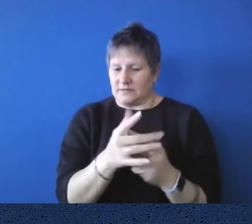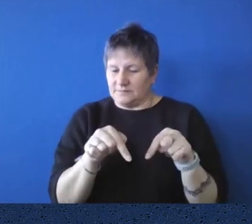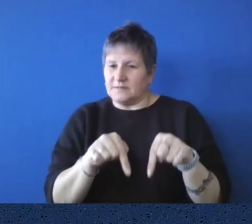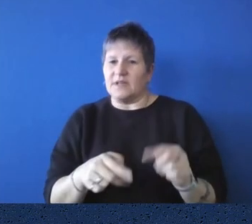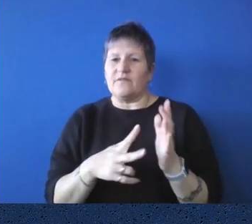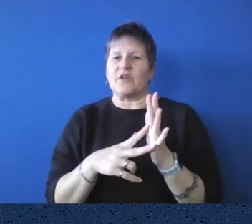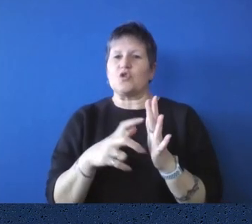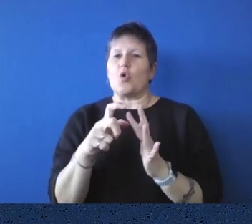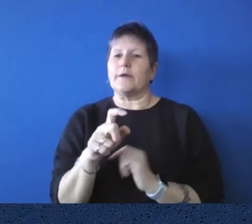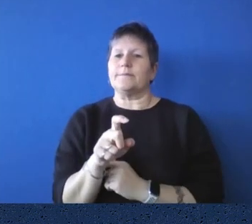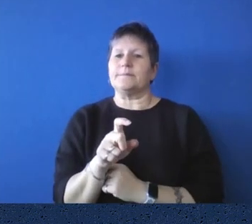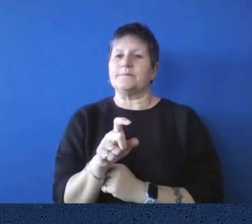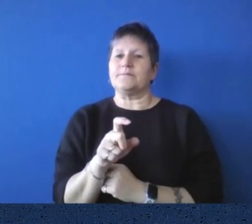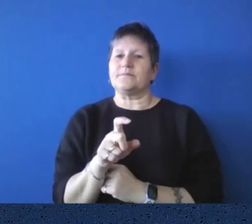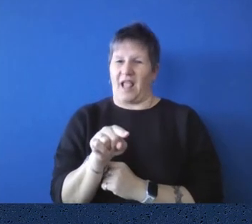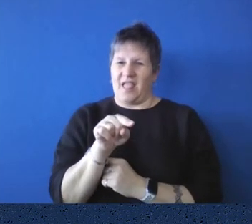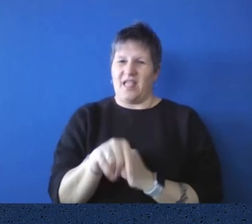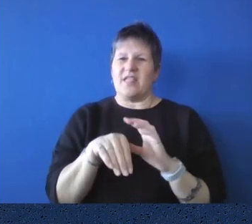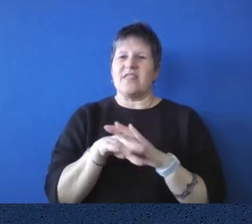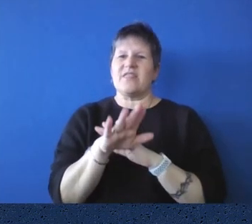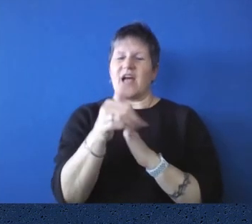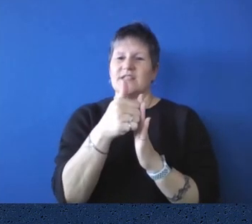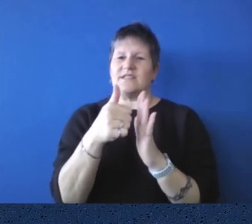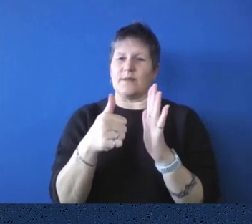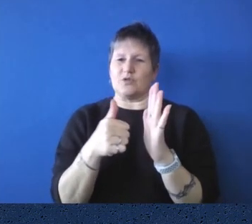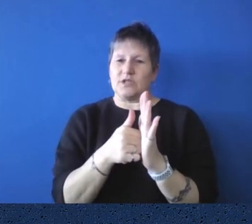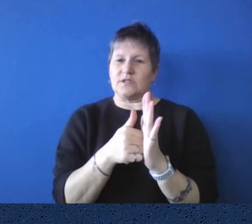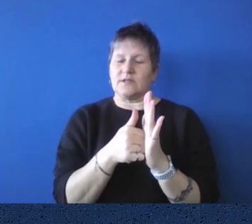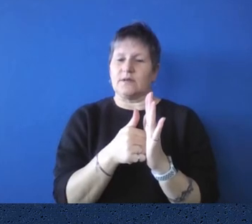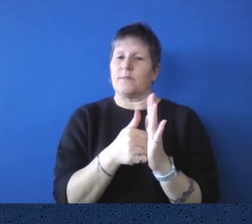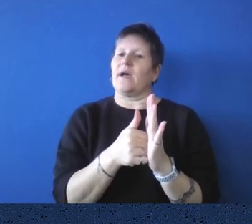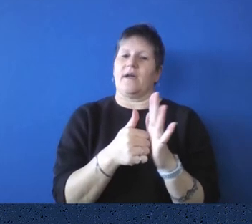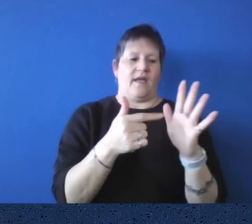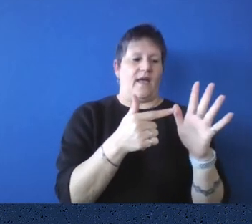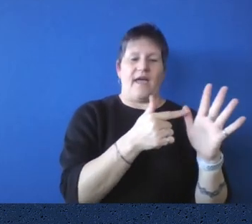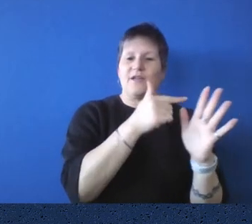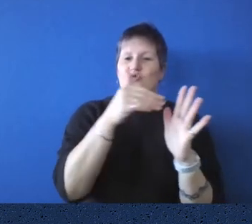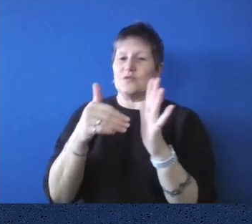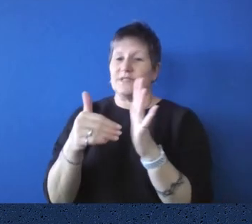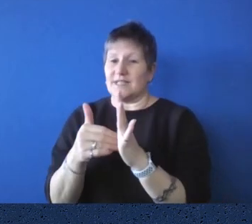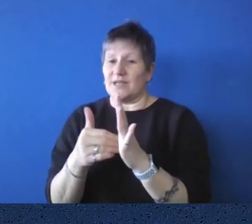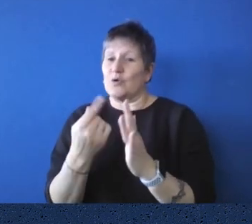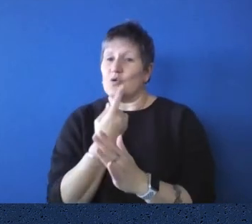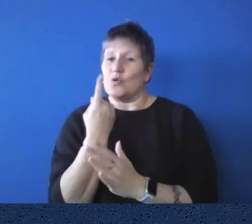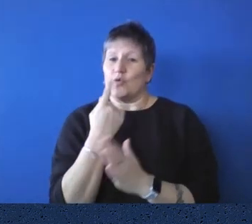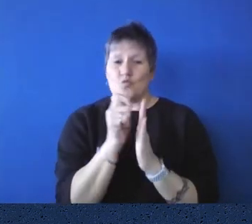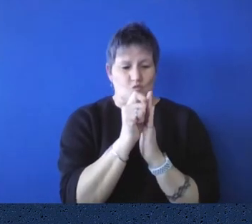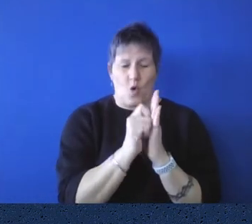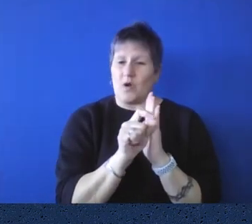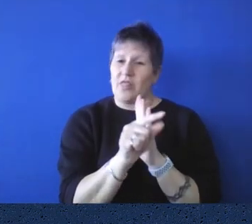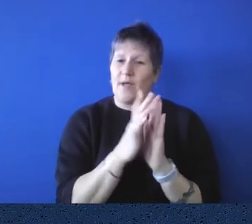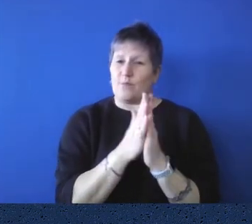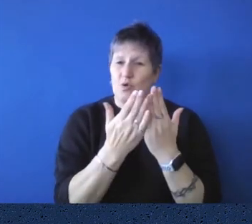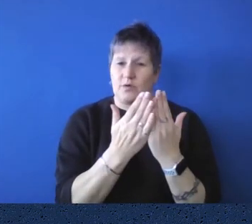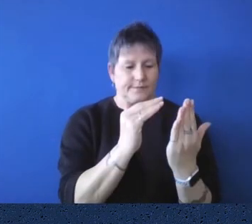then within that subject listing is an alphabetical listing by author, uh, of the books that they'd written.